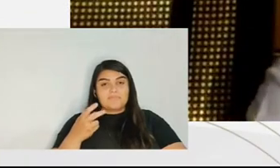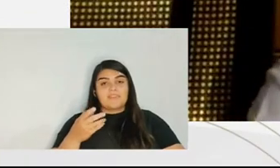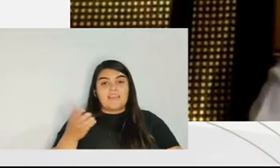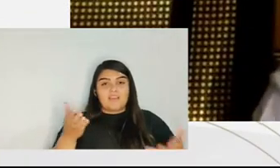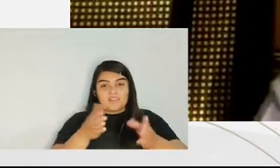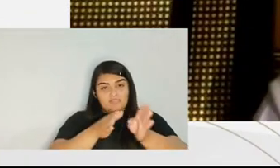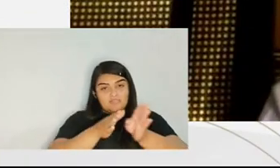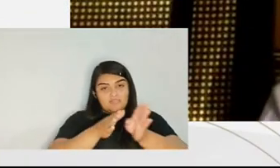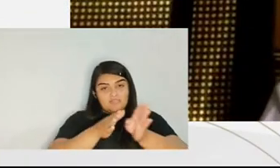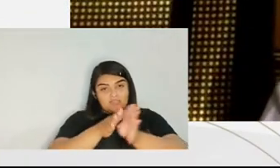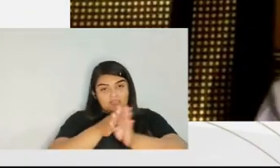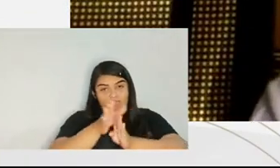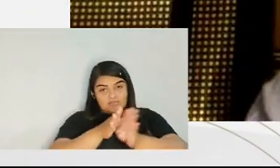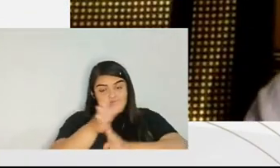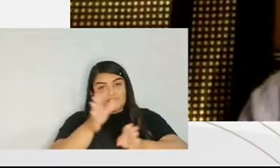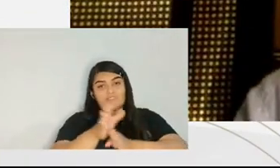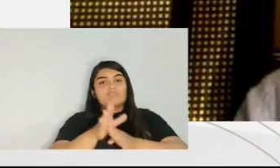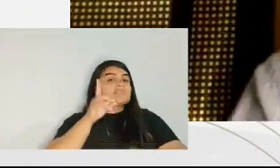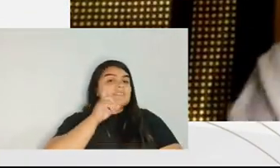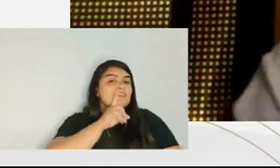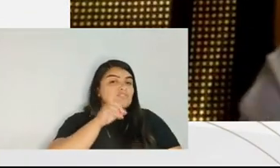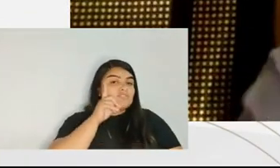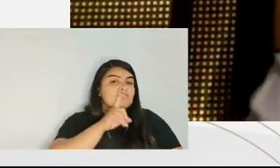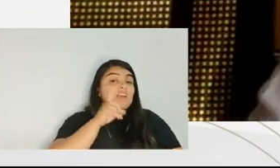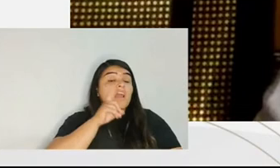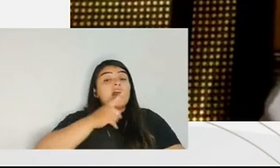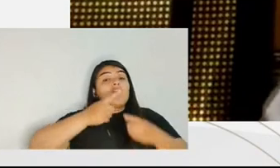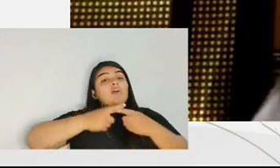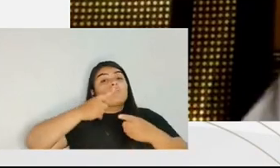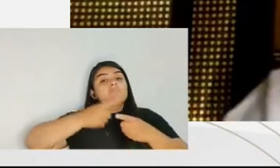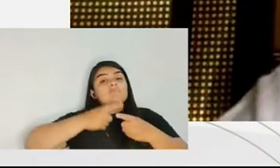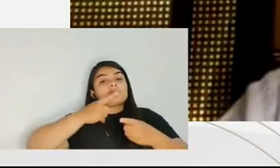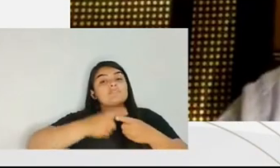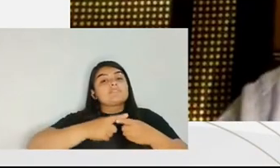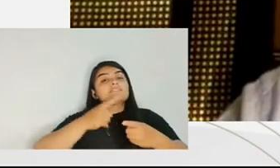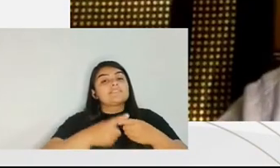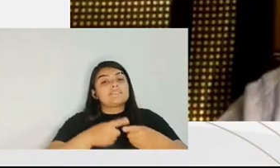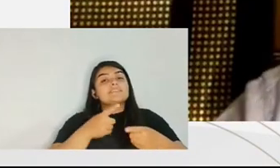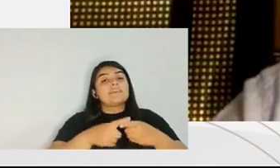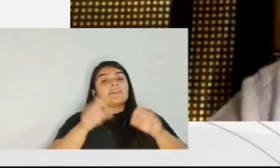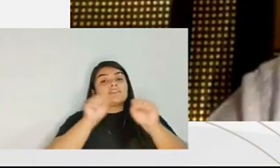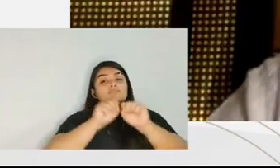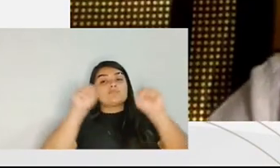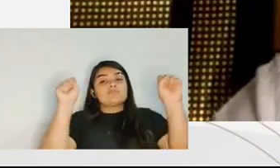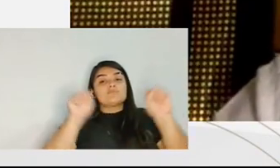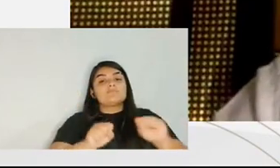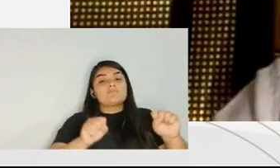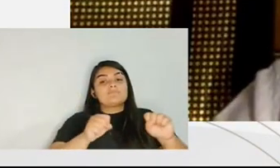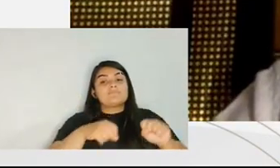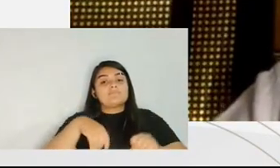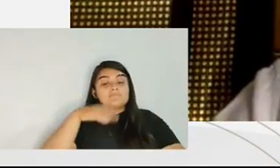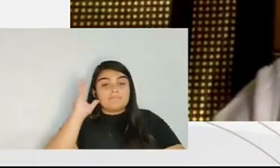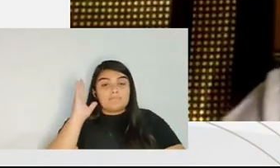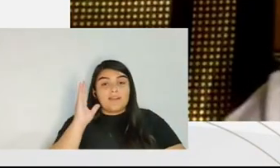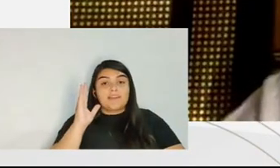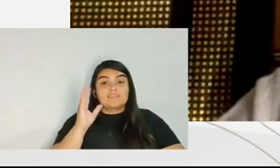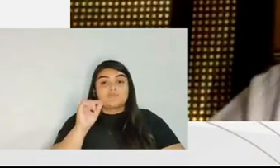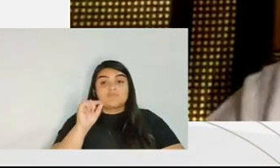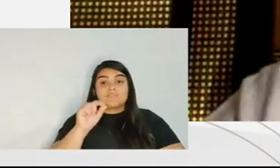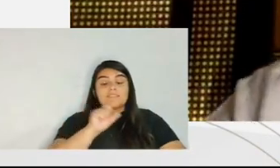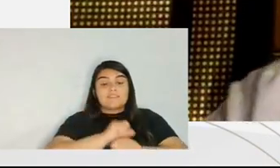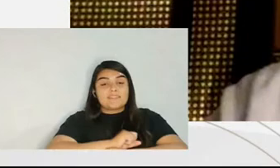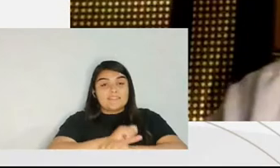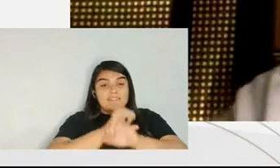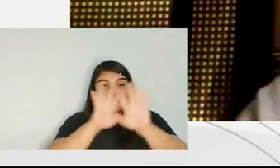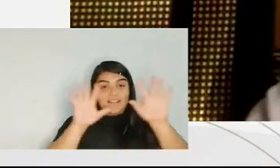recall that it's been suggested to the north american system it means that we want to give to